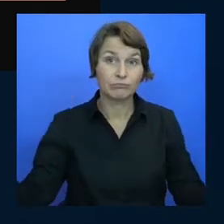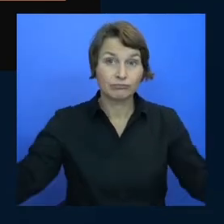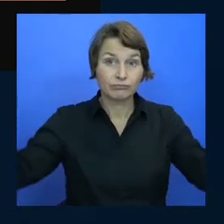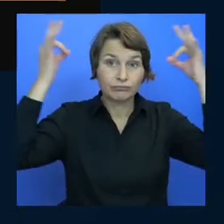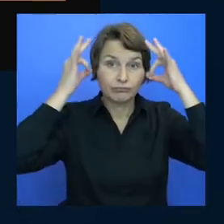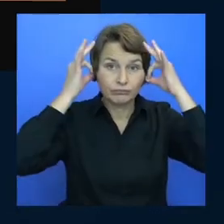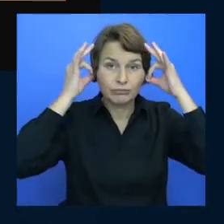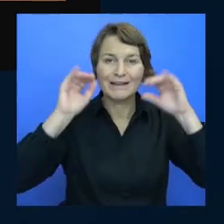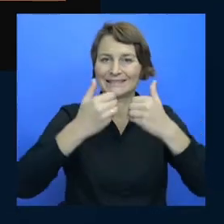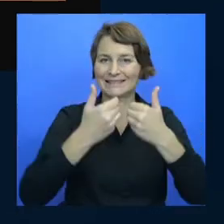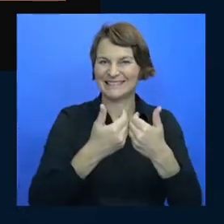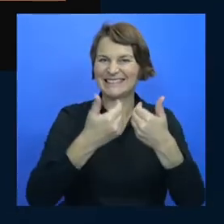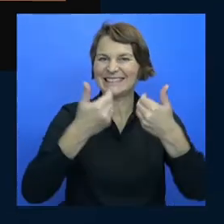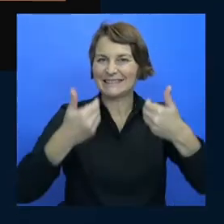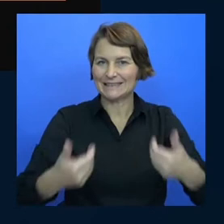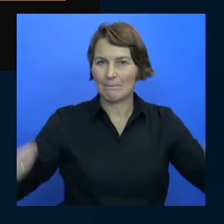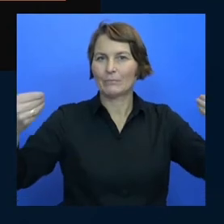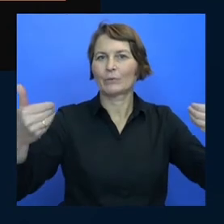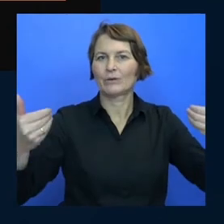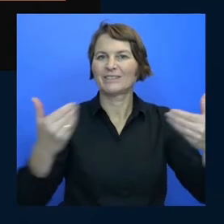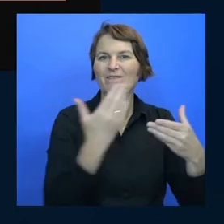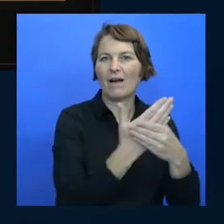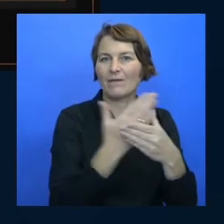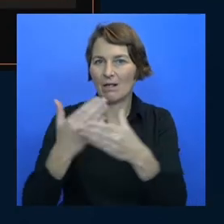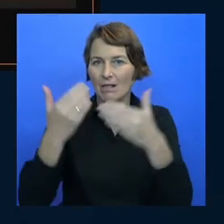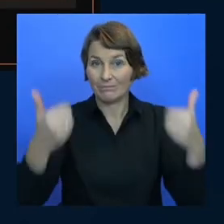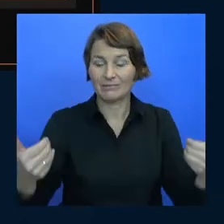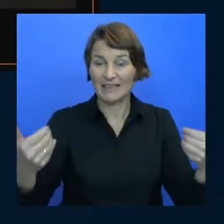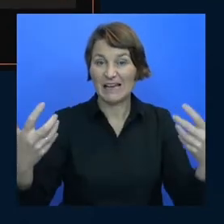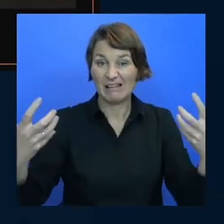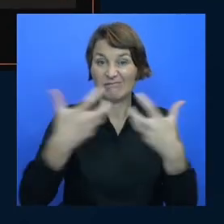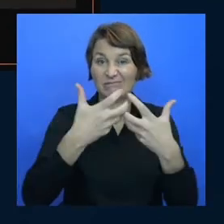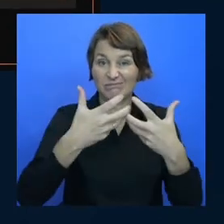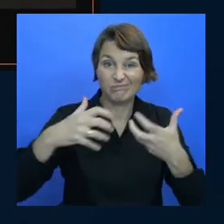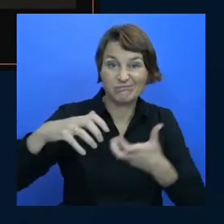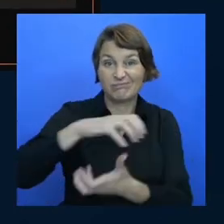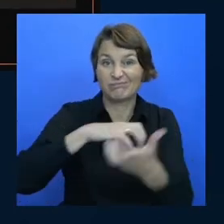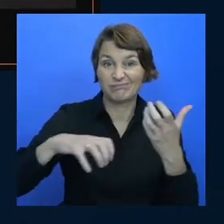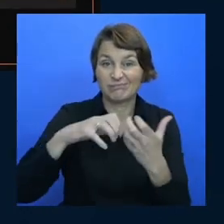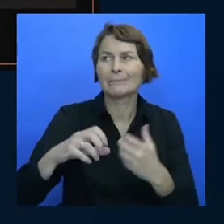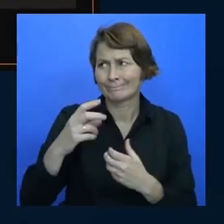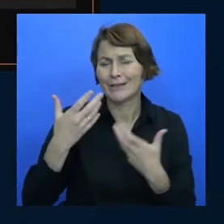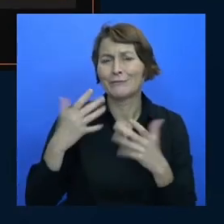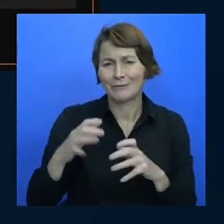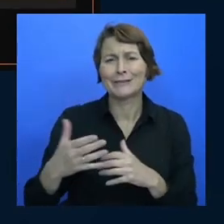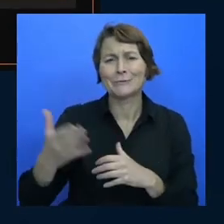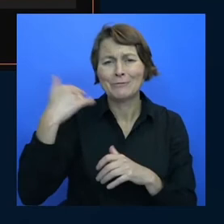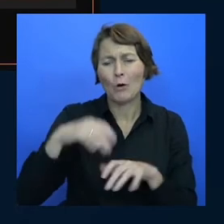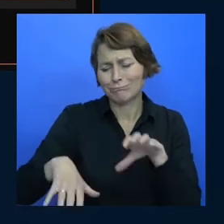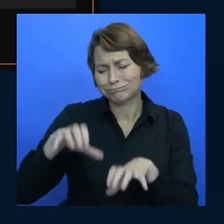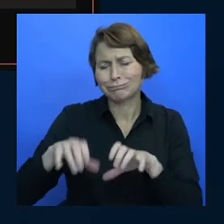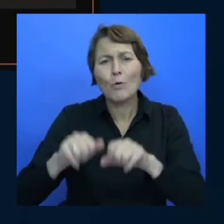and then they got mushed together into one super file and it became a mess i wrote it all up on my blog here's the point